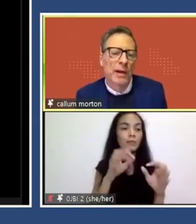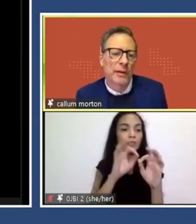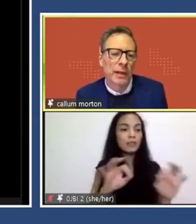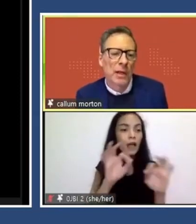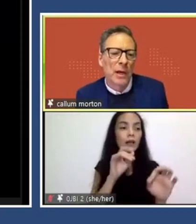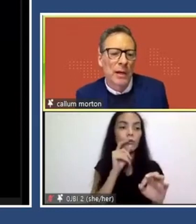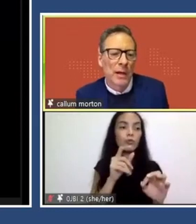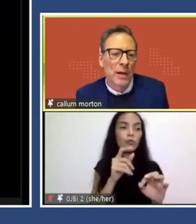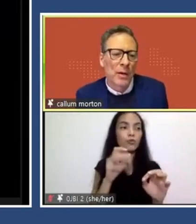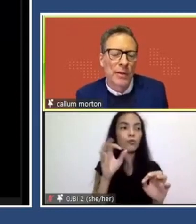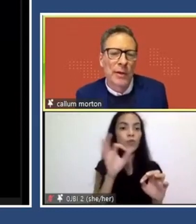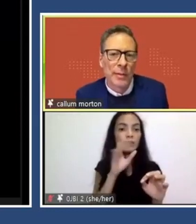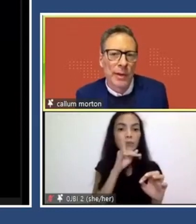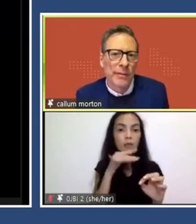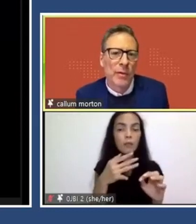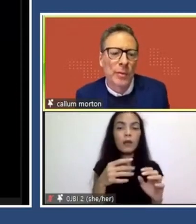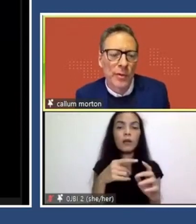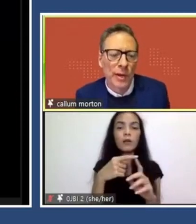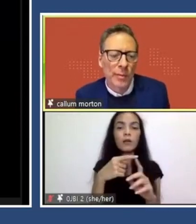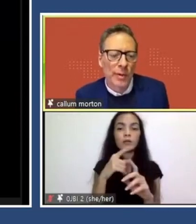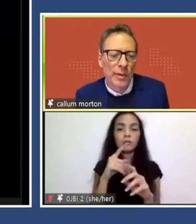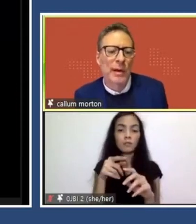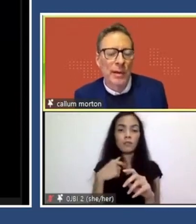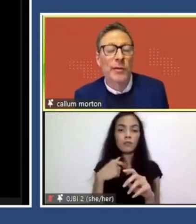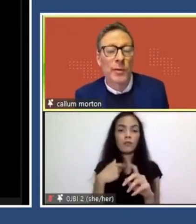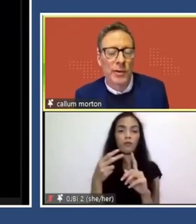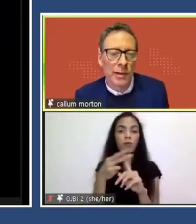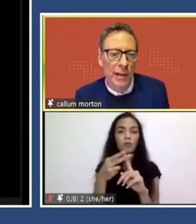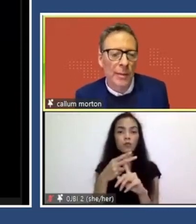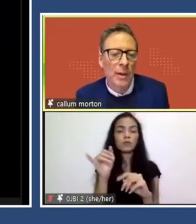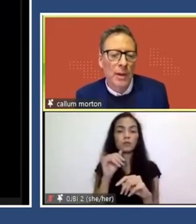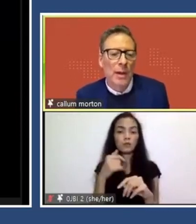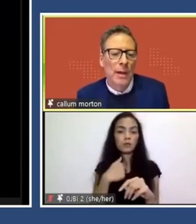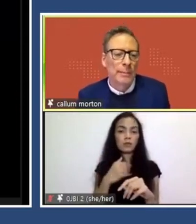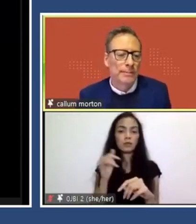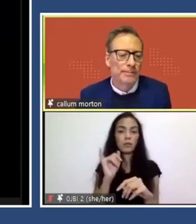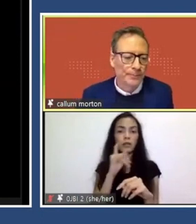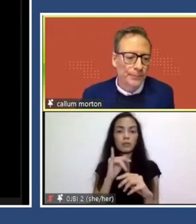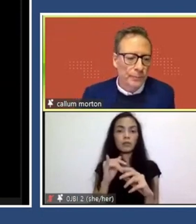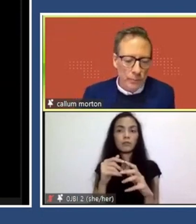now exists in the faculty known as the informal settlements, informal cities lab.